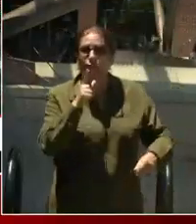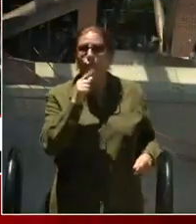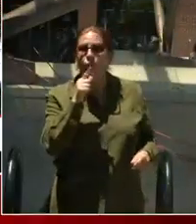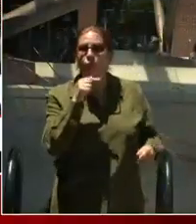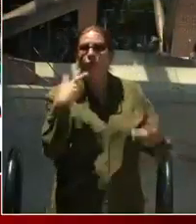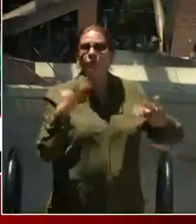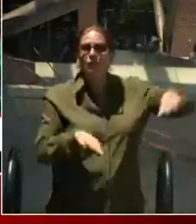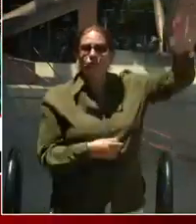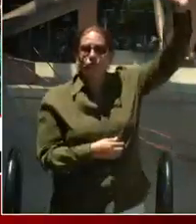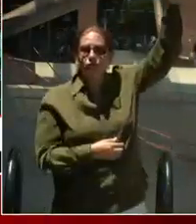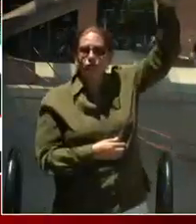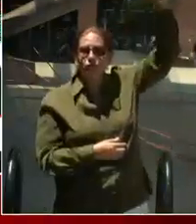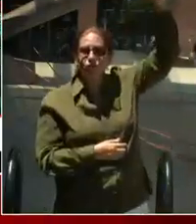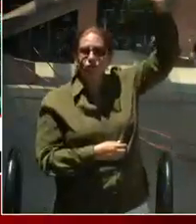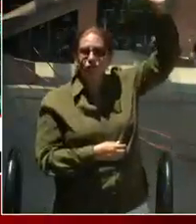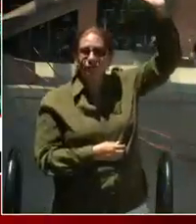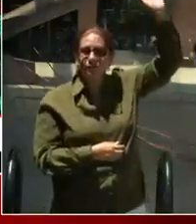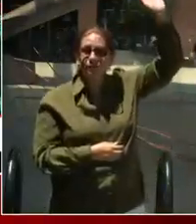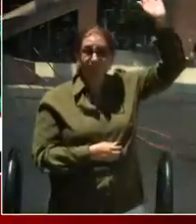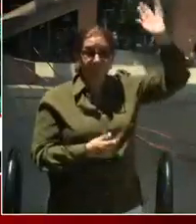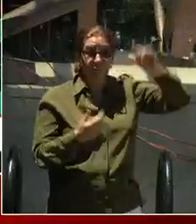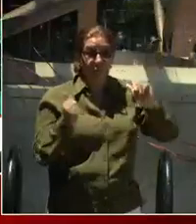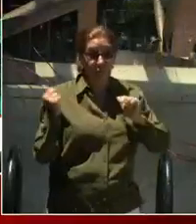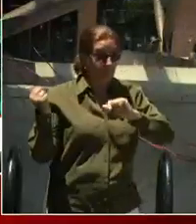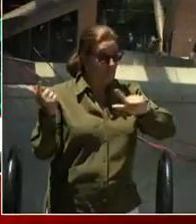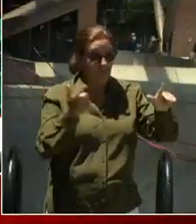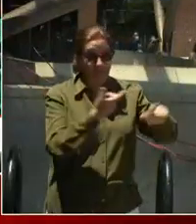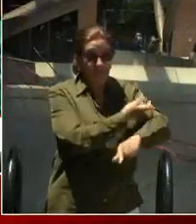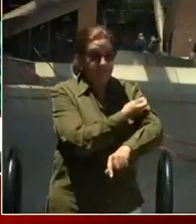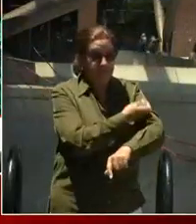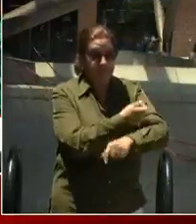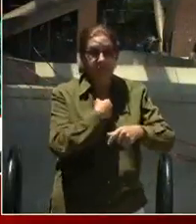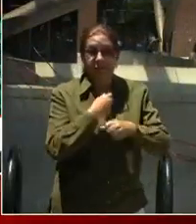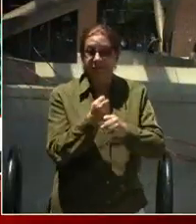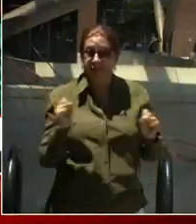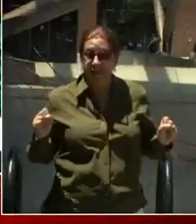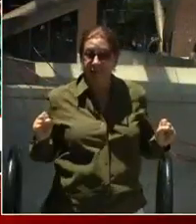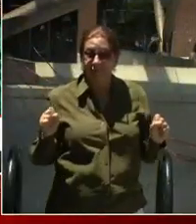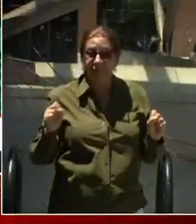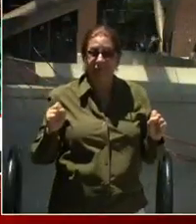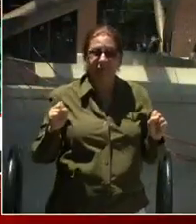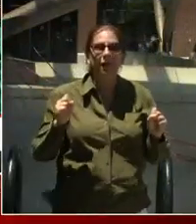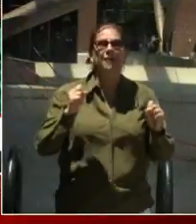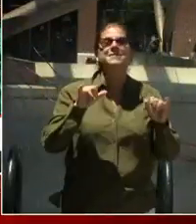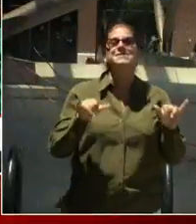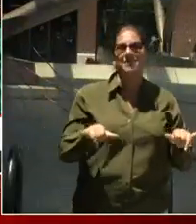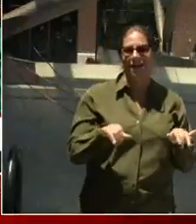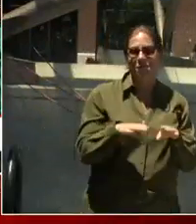Because when we get vaccinated, we stay safe and we stay open.